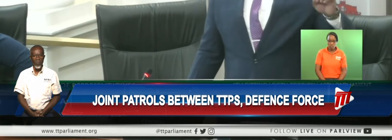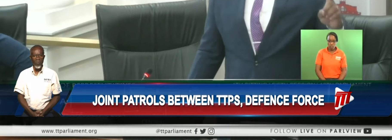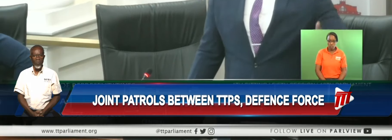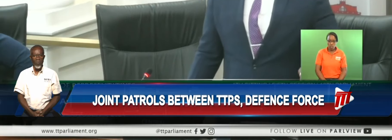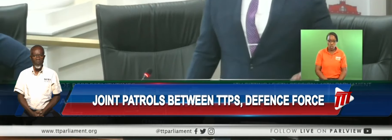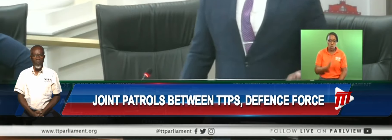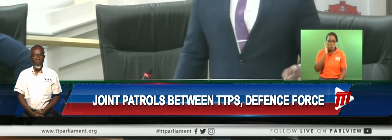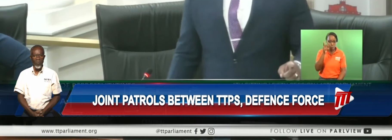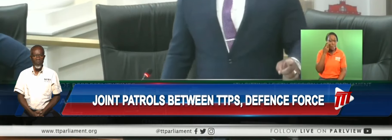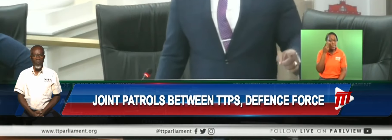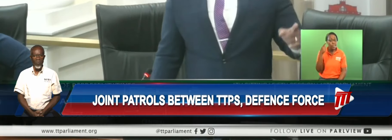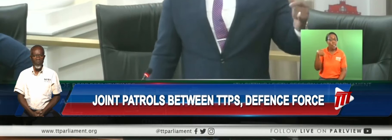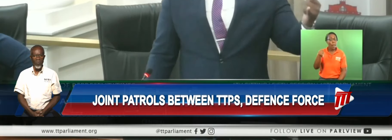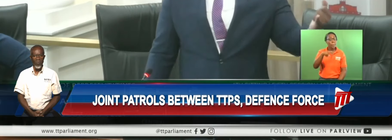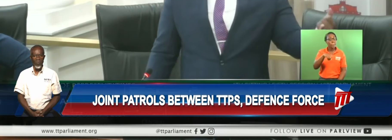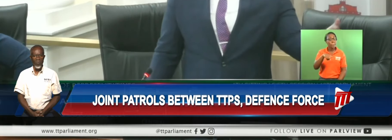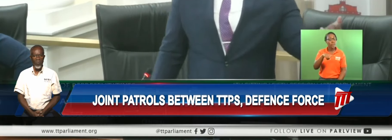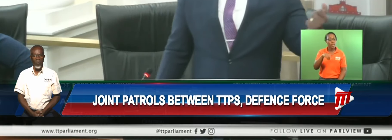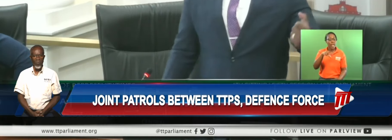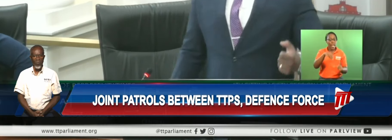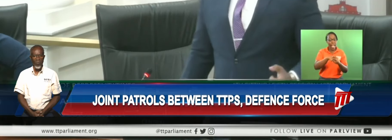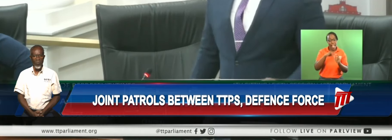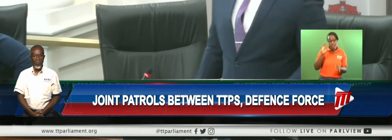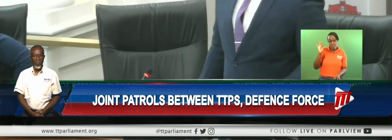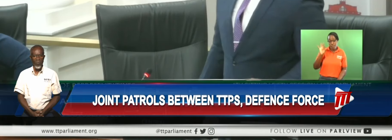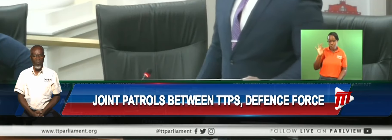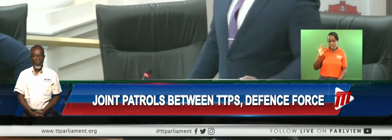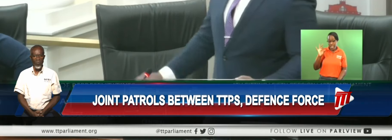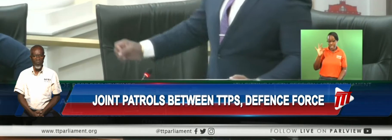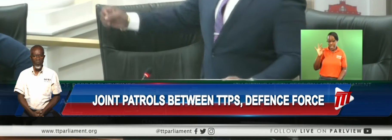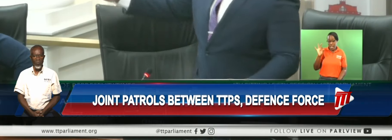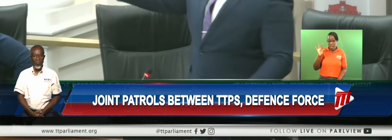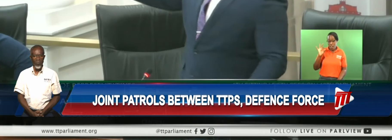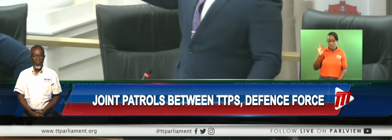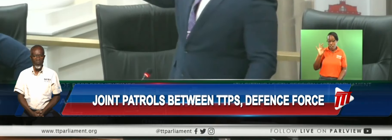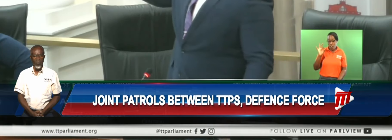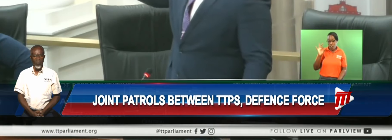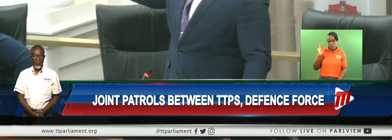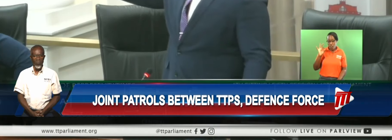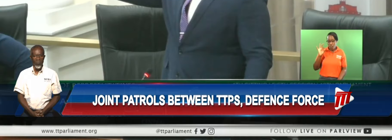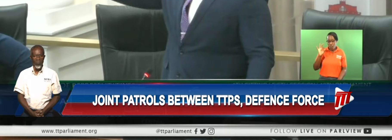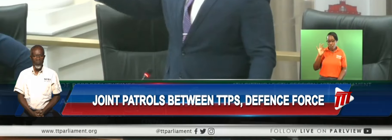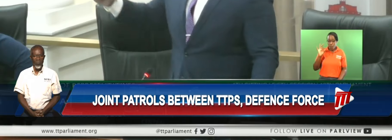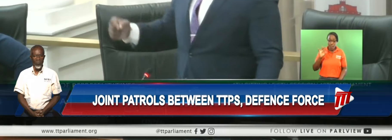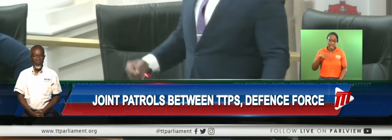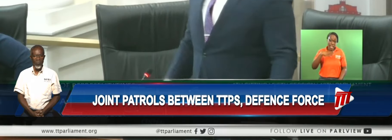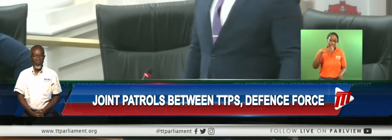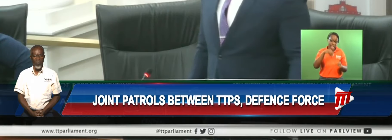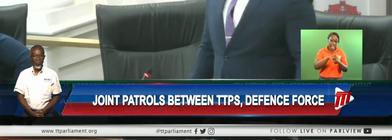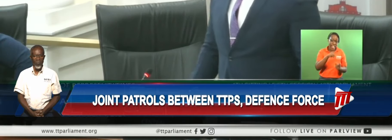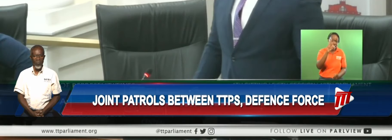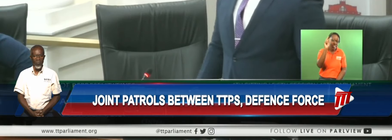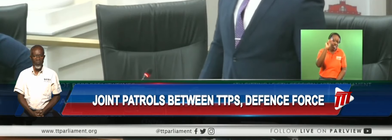You will see them in Fisabad. You will see them in Napa Rima.